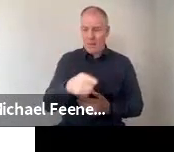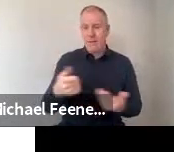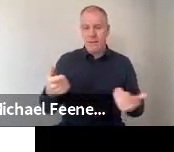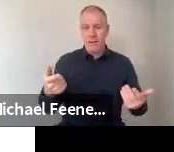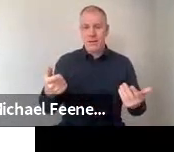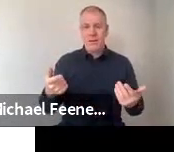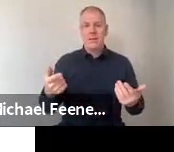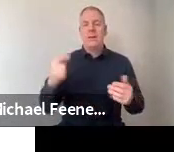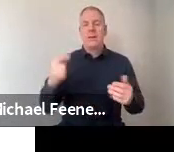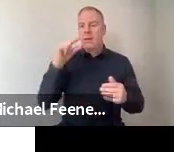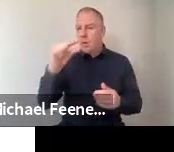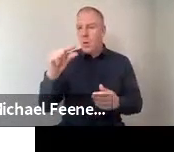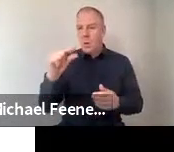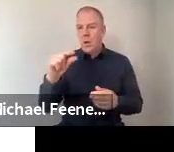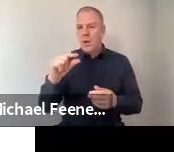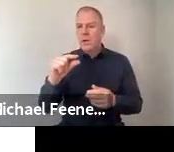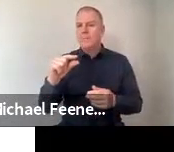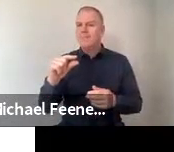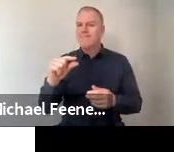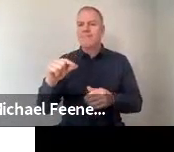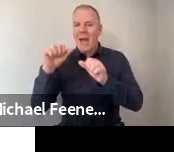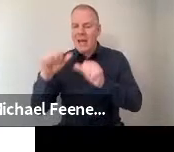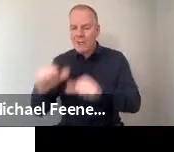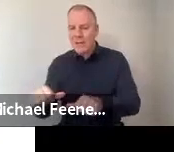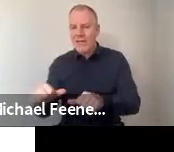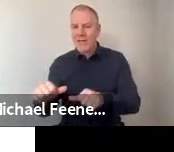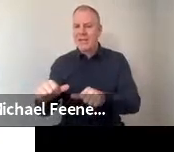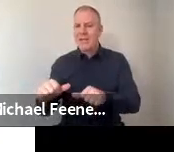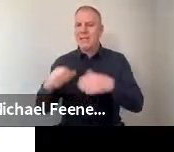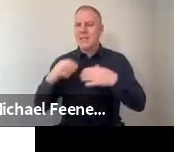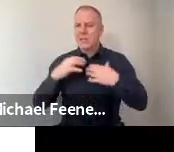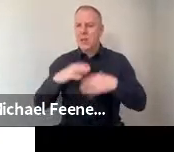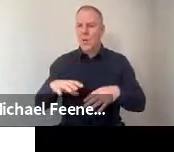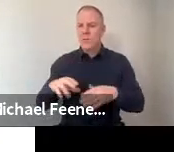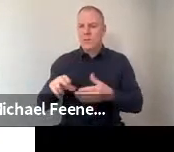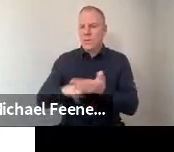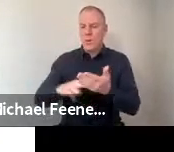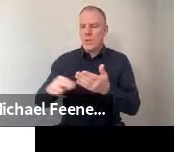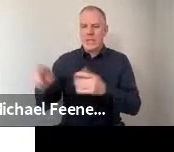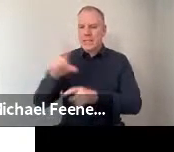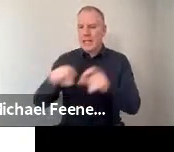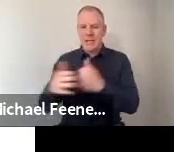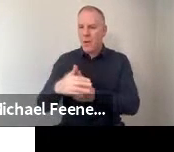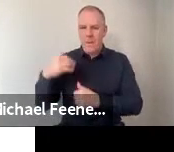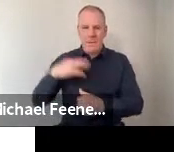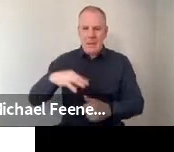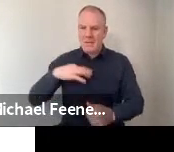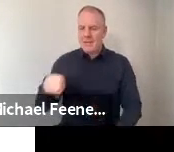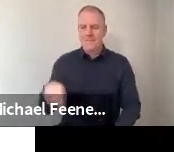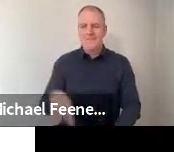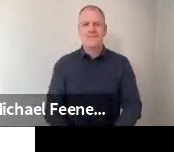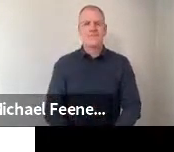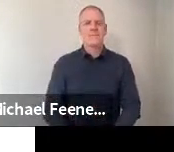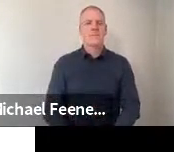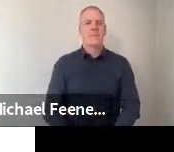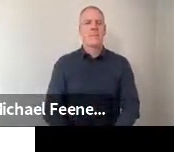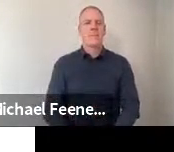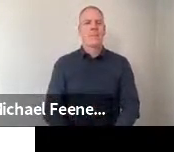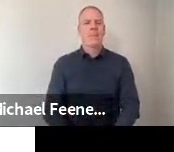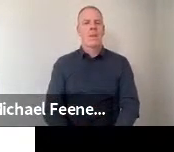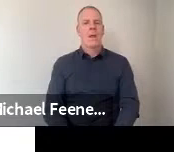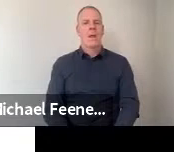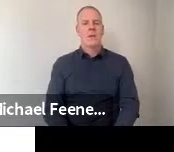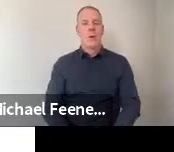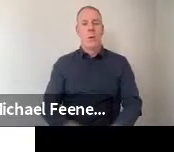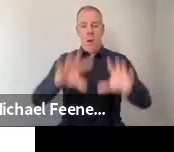relatively small numbers agreeing that scientific discoveries are doing more harm than good. So if we look